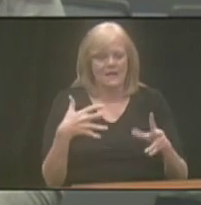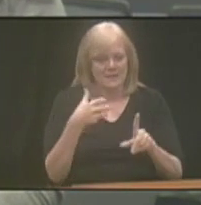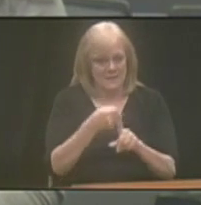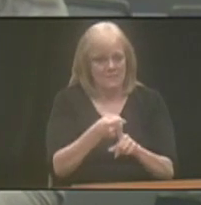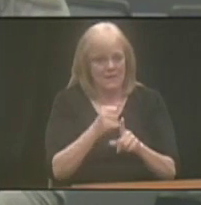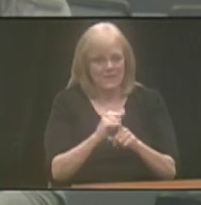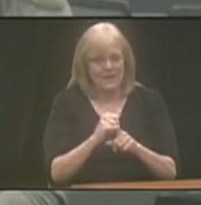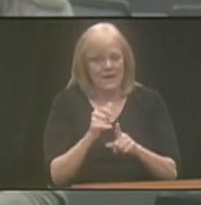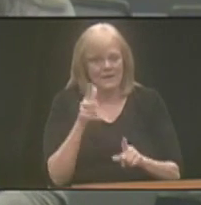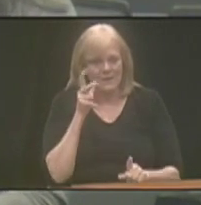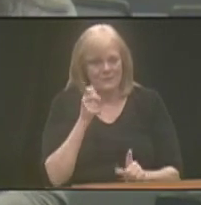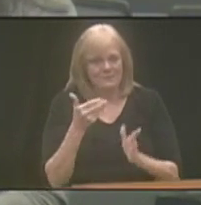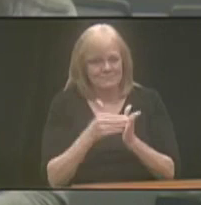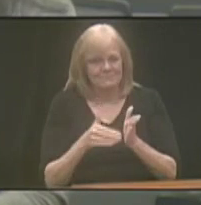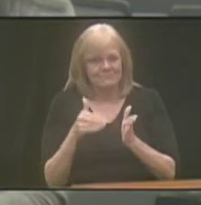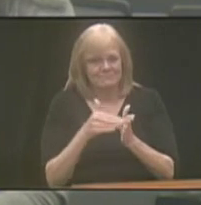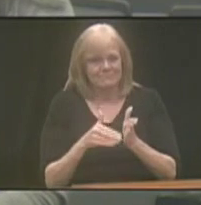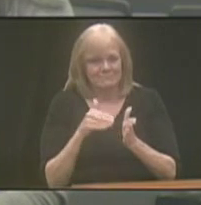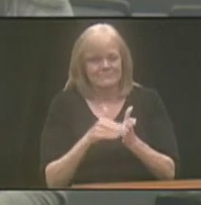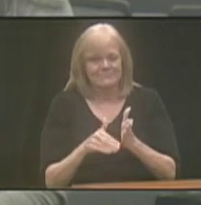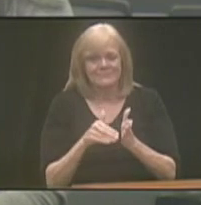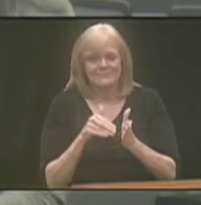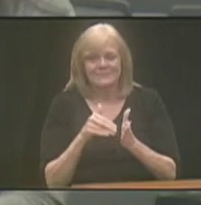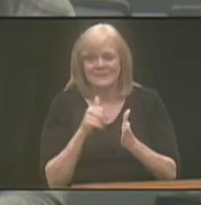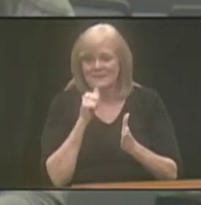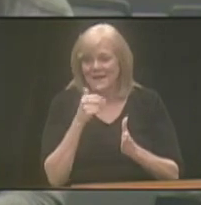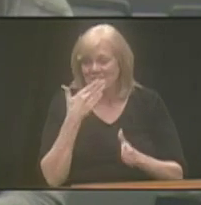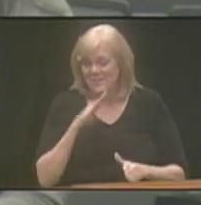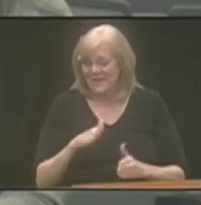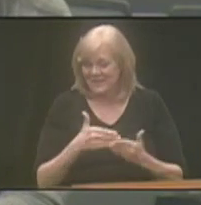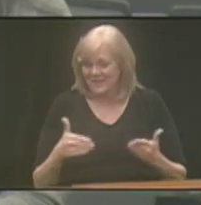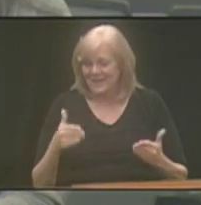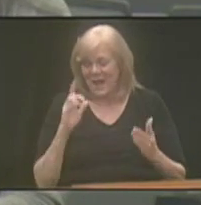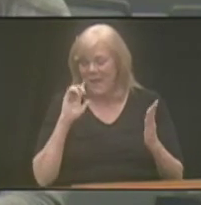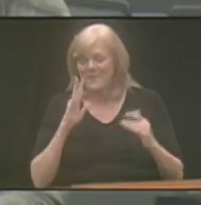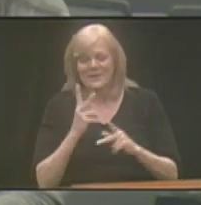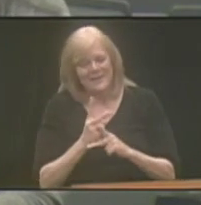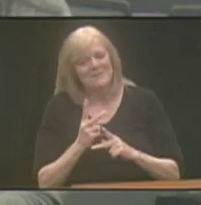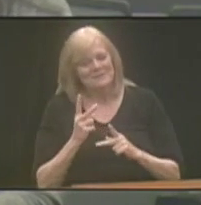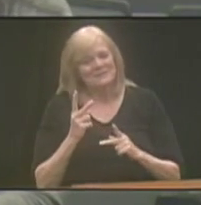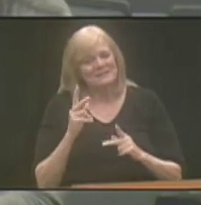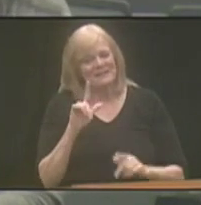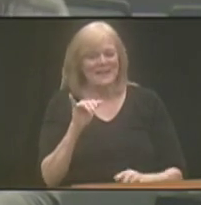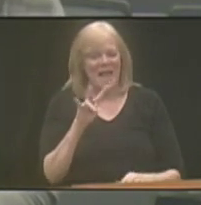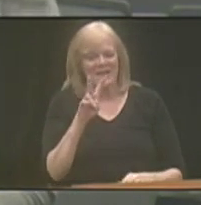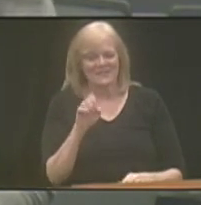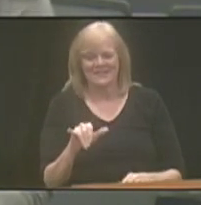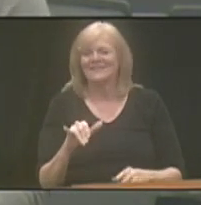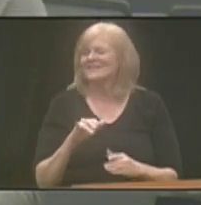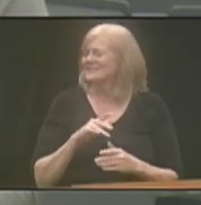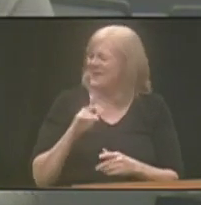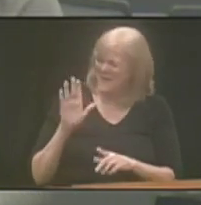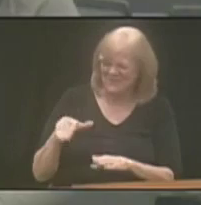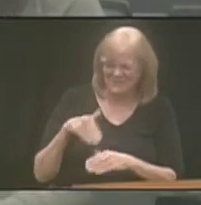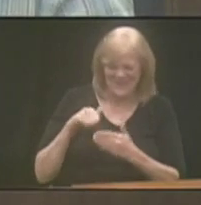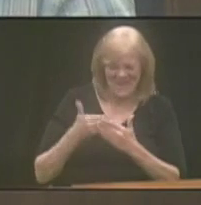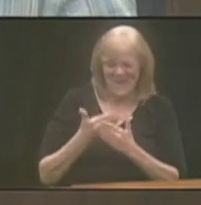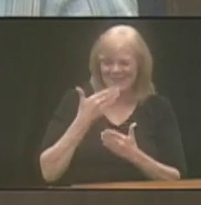that hearing it over and over again is not necessarily a bad thing. I hope. And I try to keep it lively for you. Yeah. It's all good, Emily.